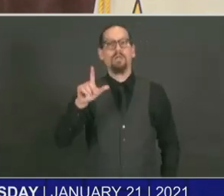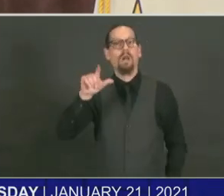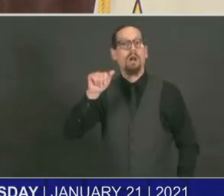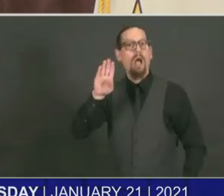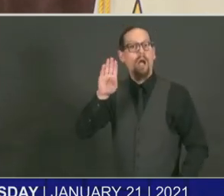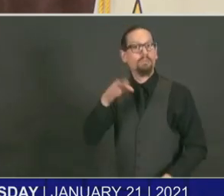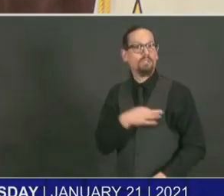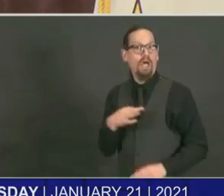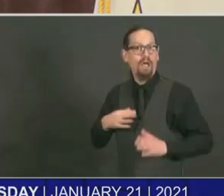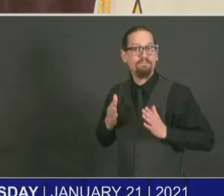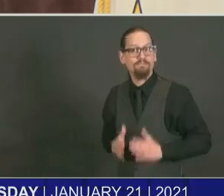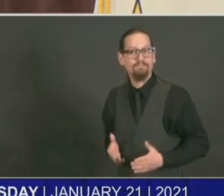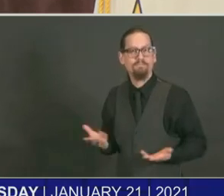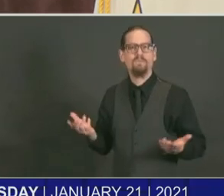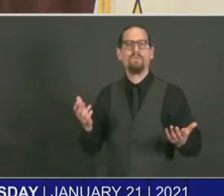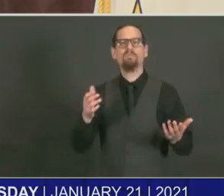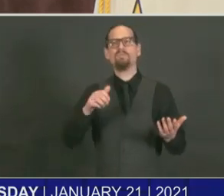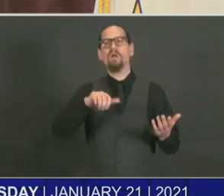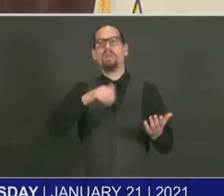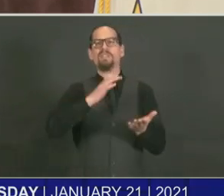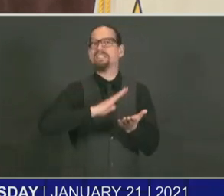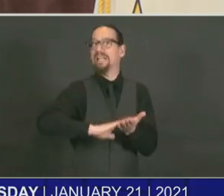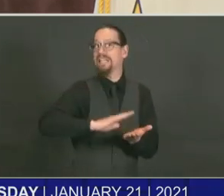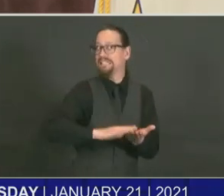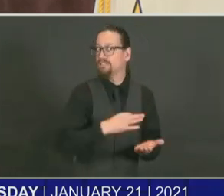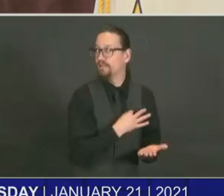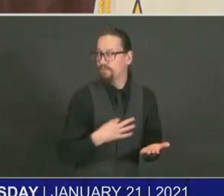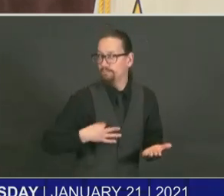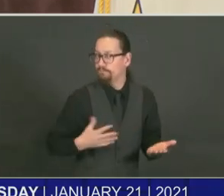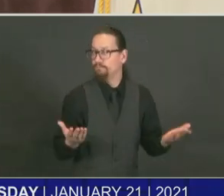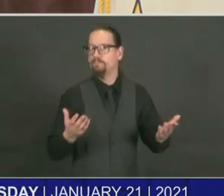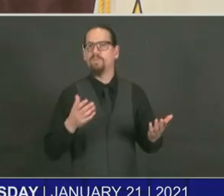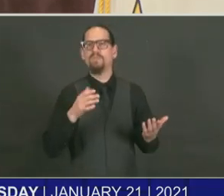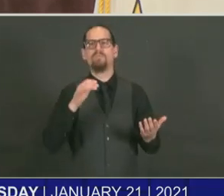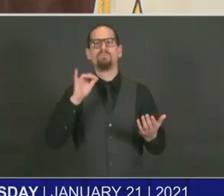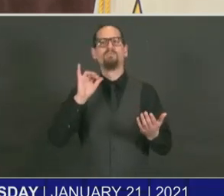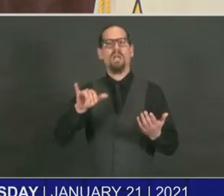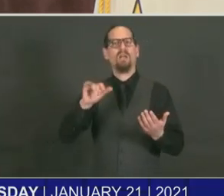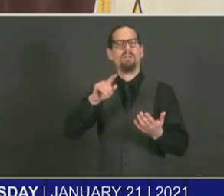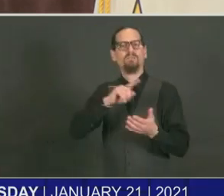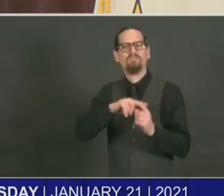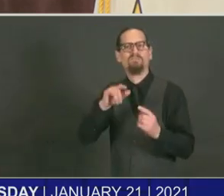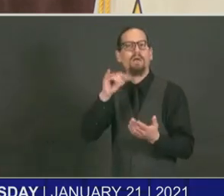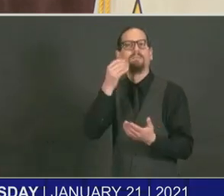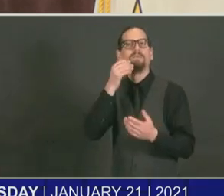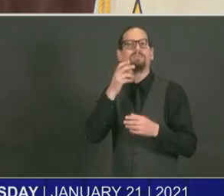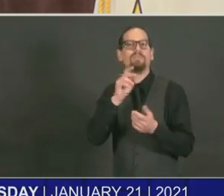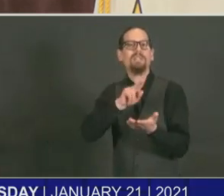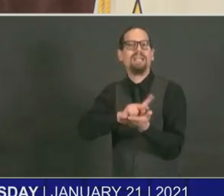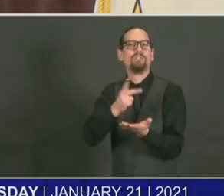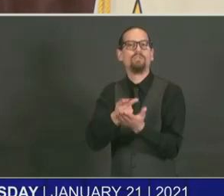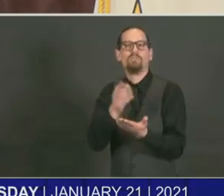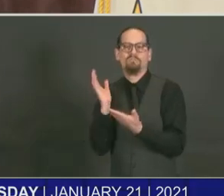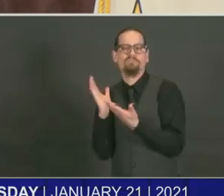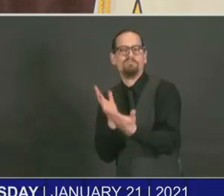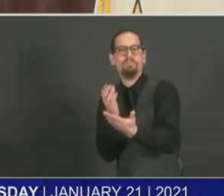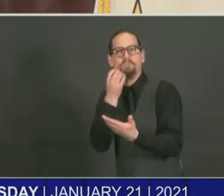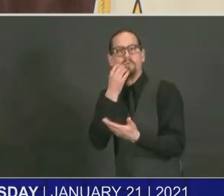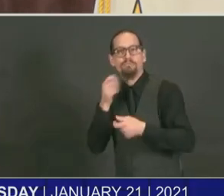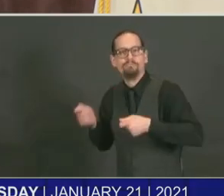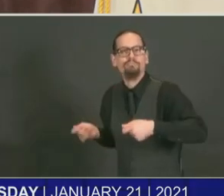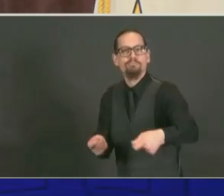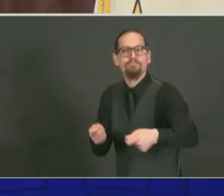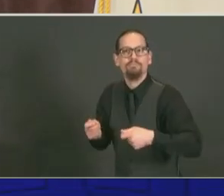professionals, dietitians have been included in the mix of those within the hospital